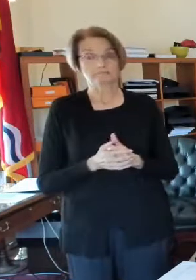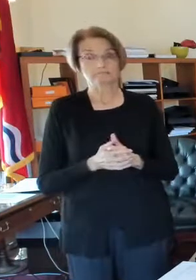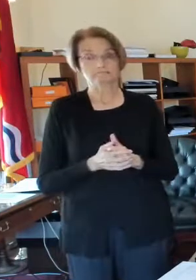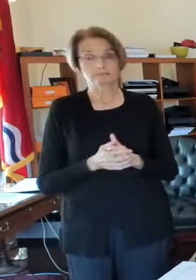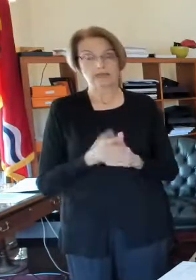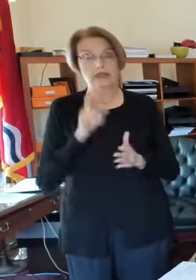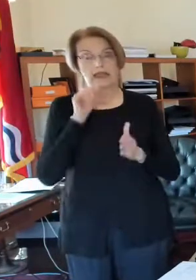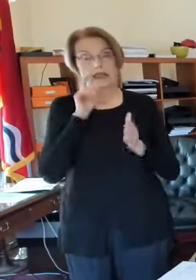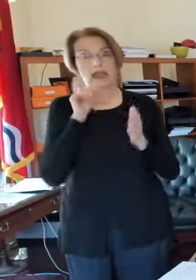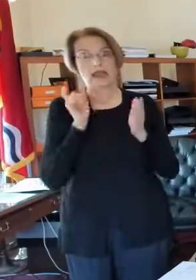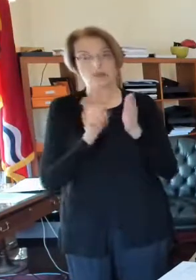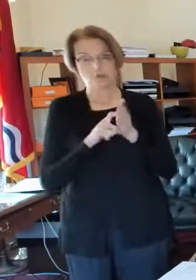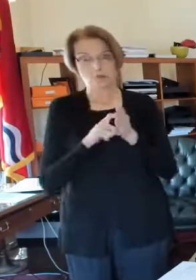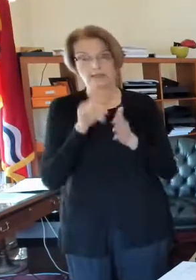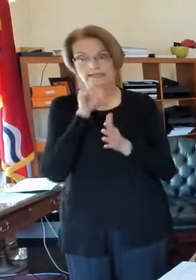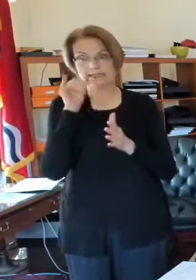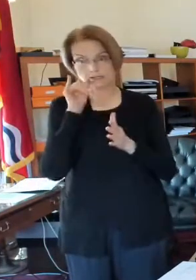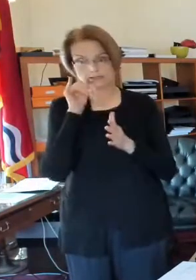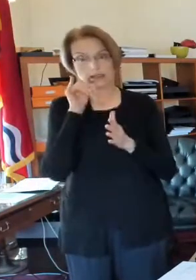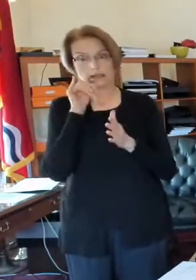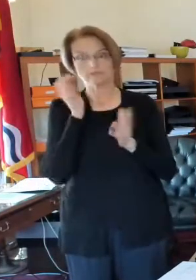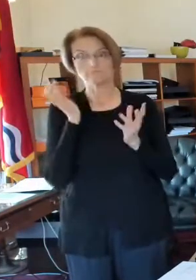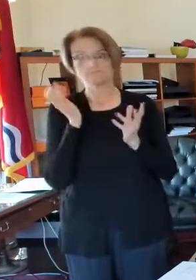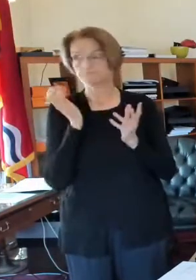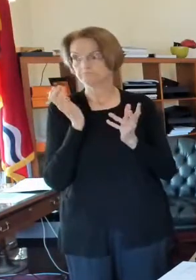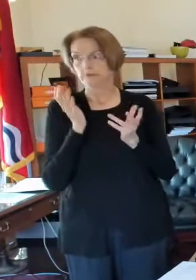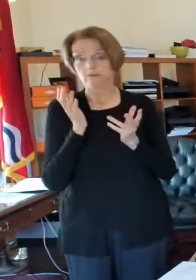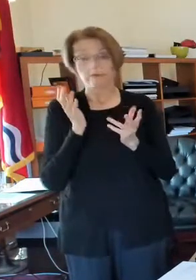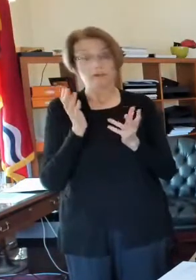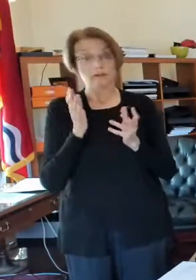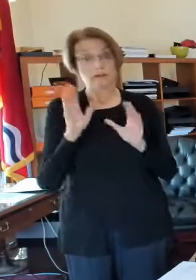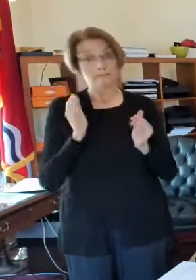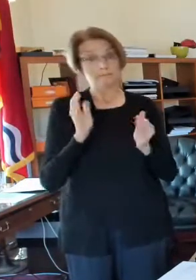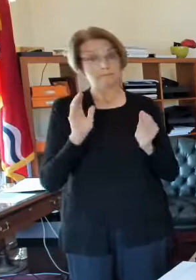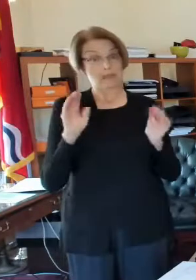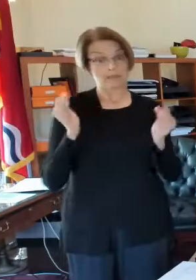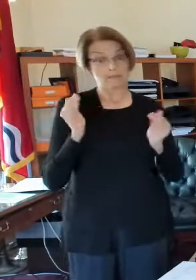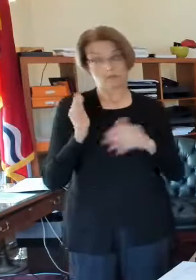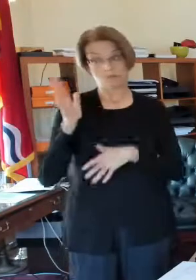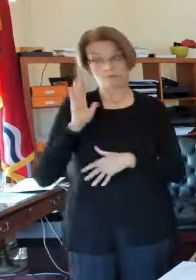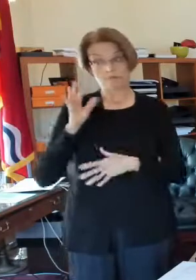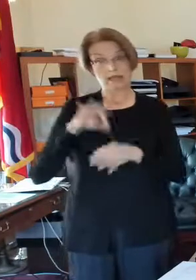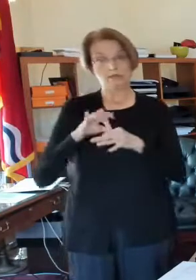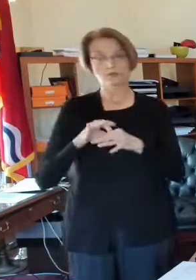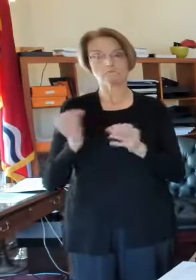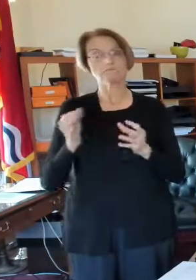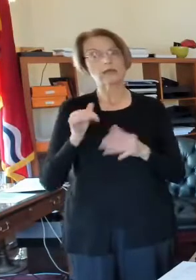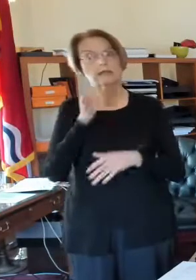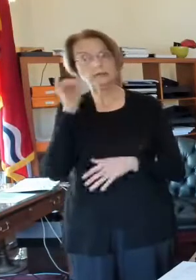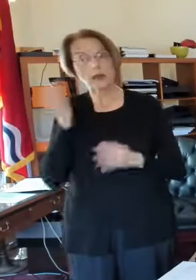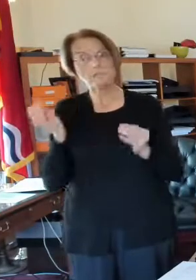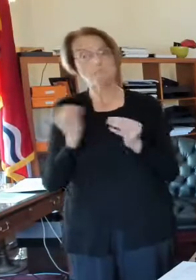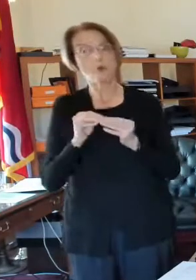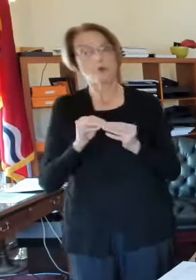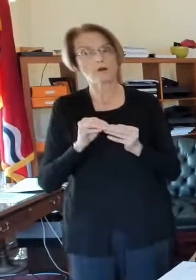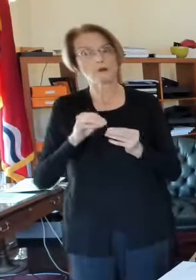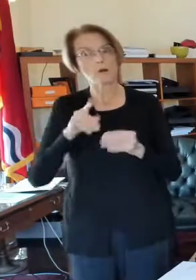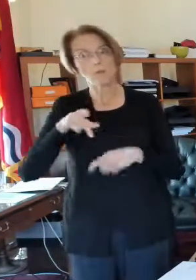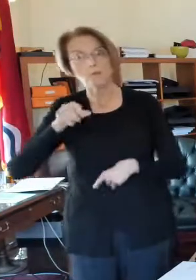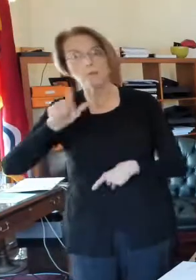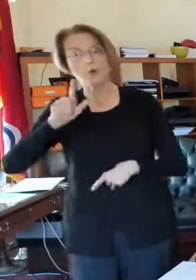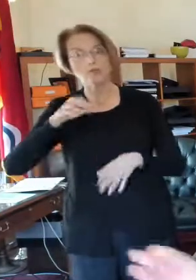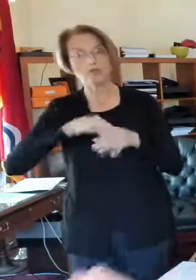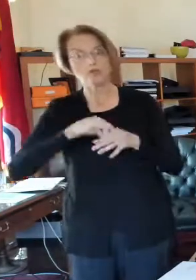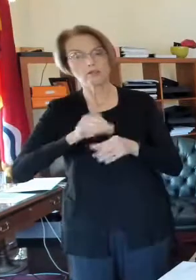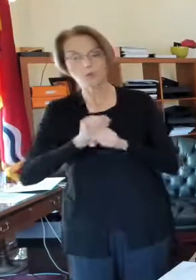poll workers out yesterday than I have seen in previous elections. They were helping folks stay in line. They